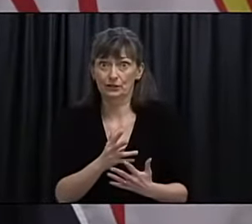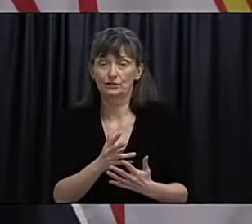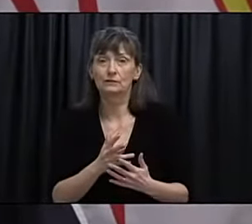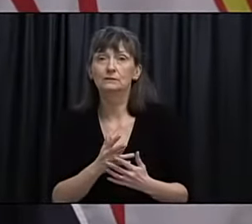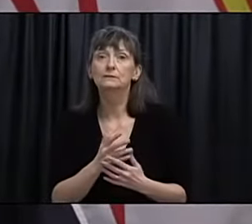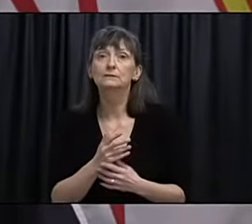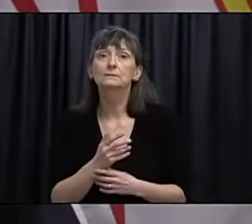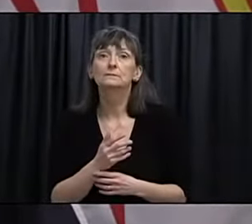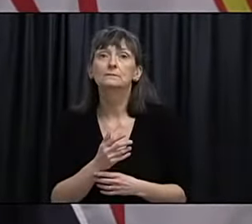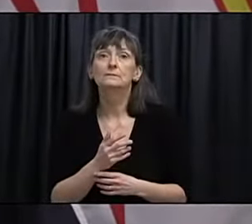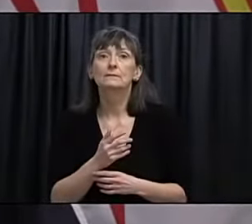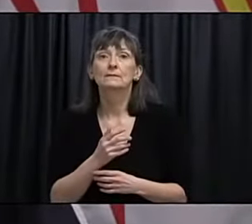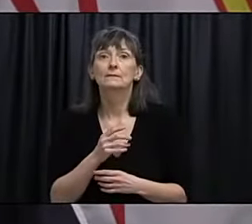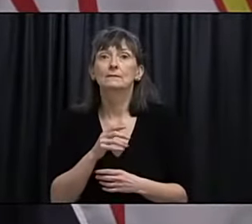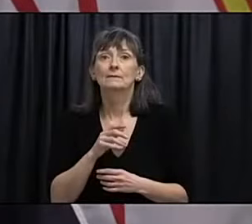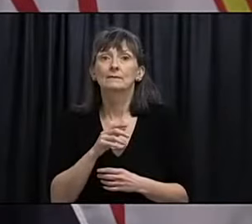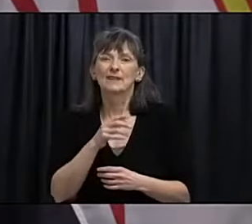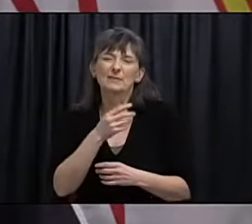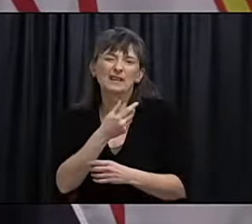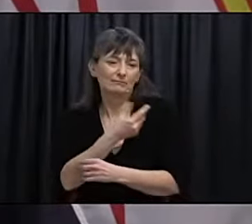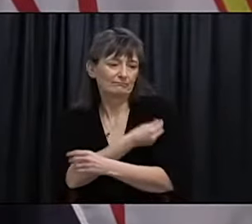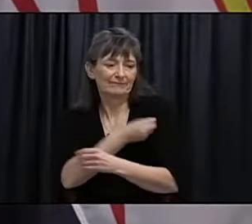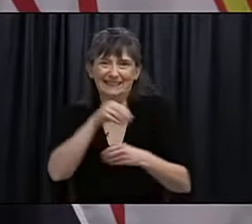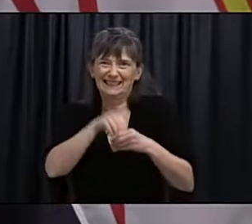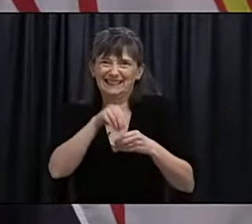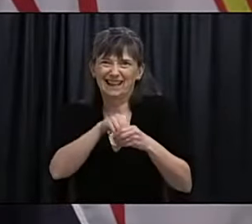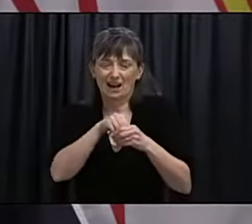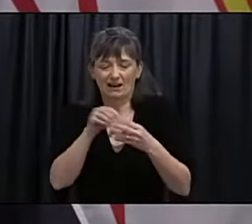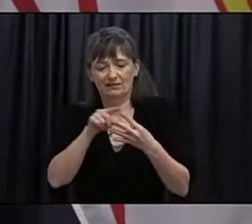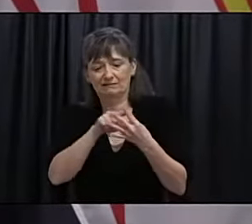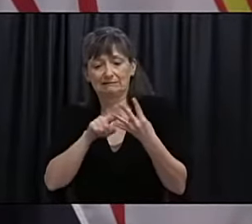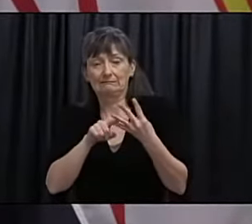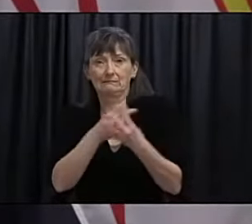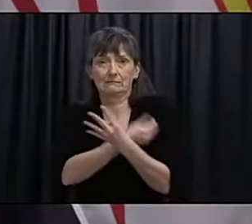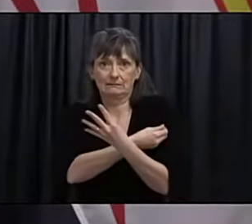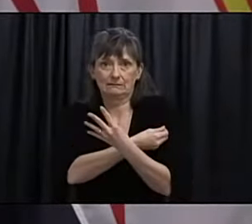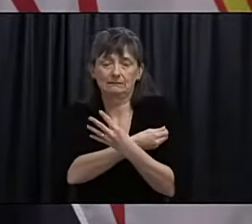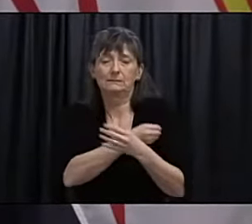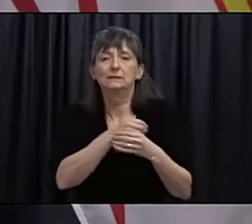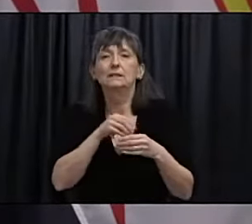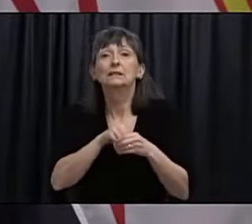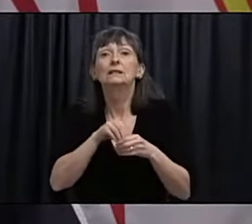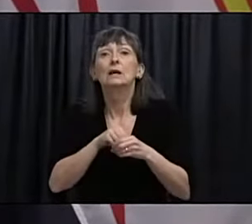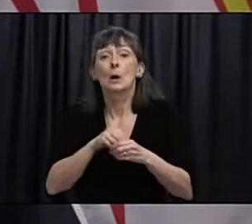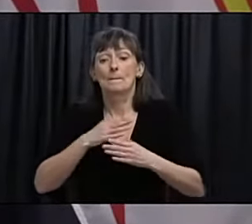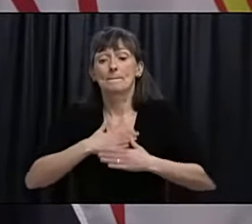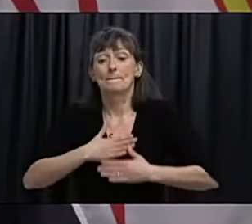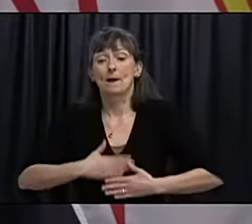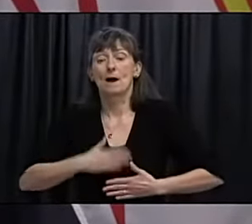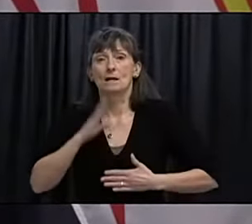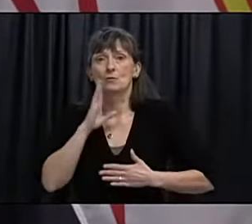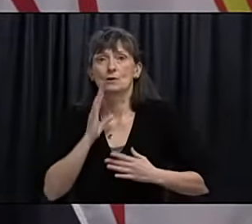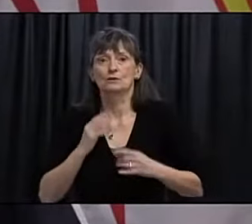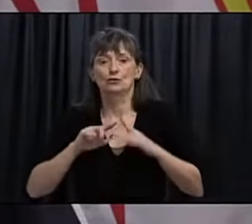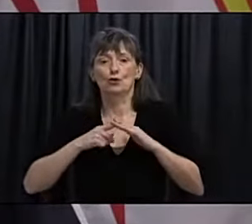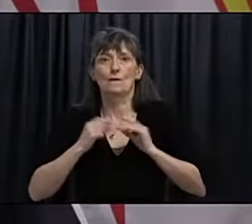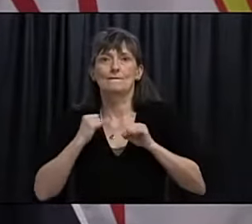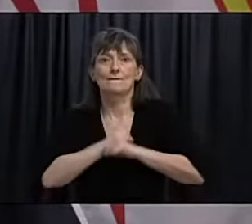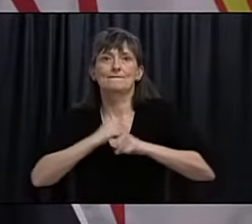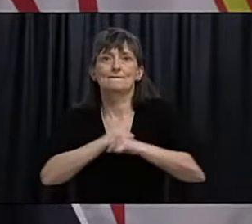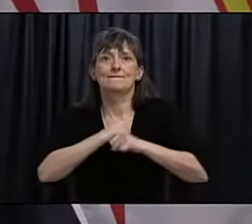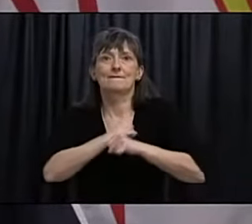get exposed to that virus, we'll say for example, you're forward, then your body will mount the immune response